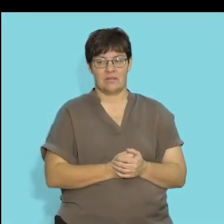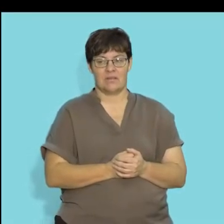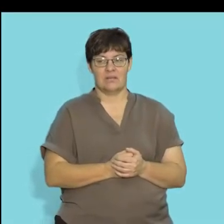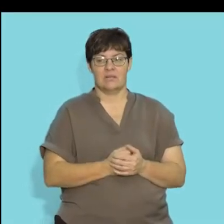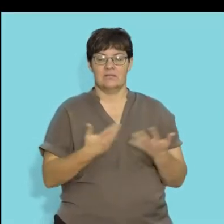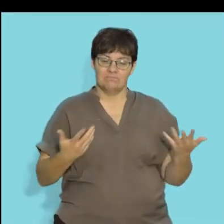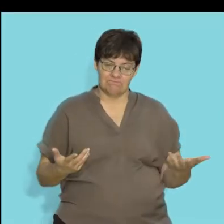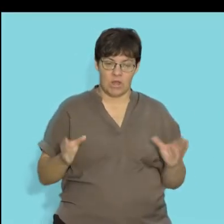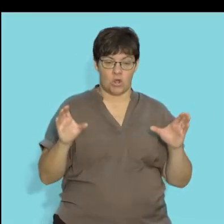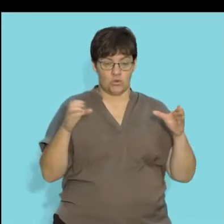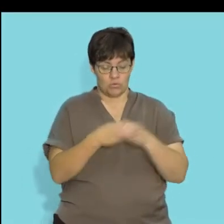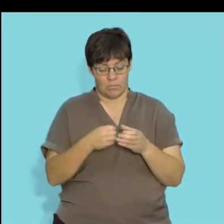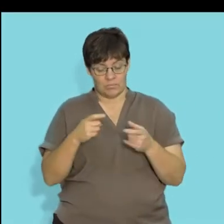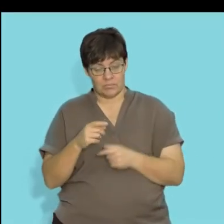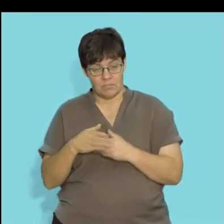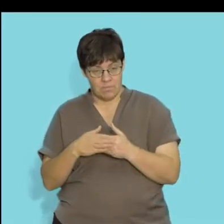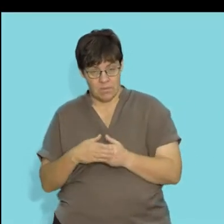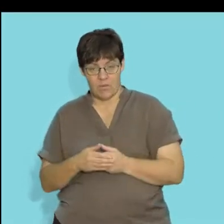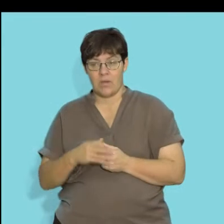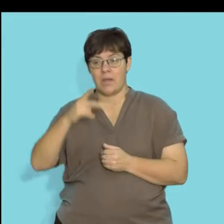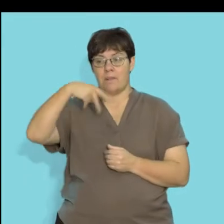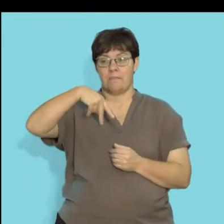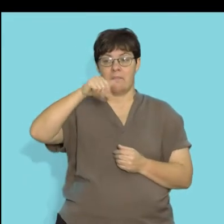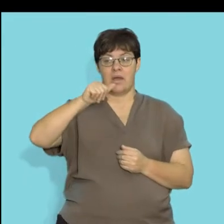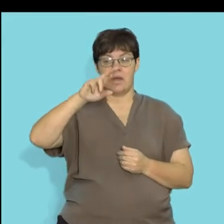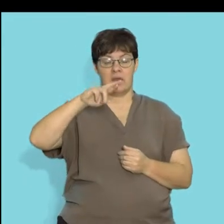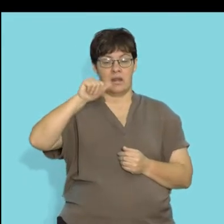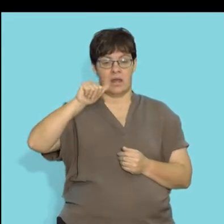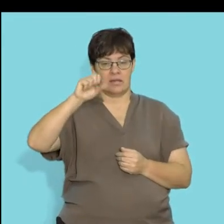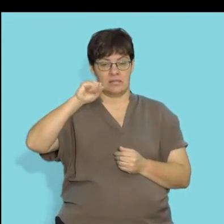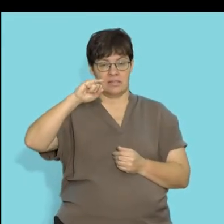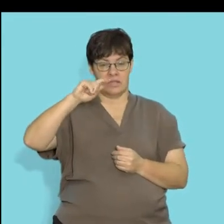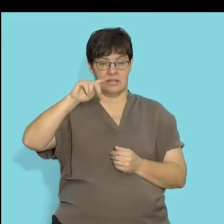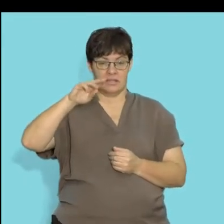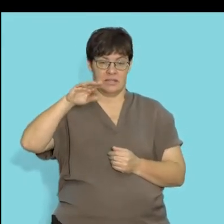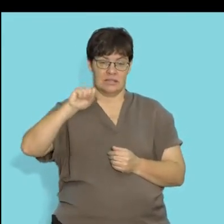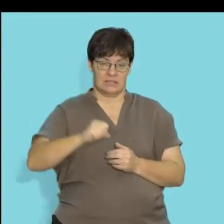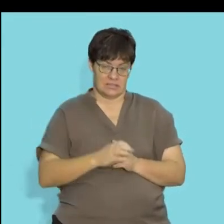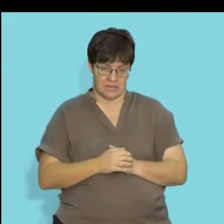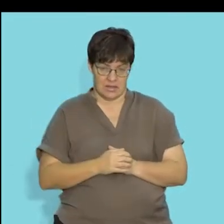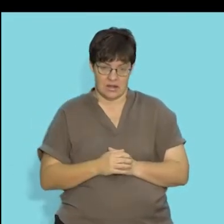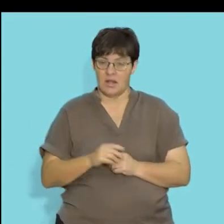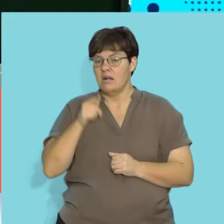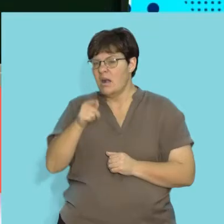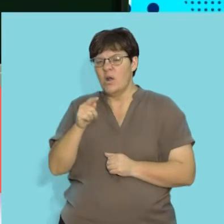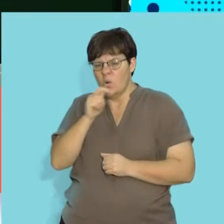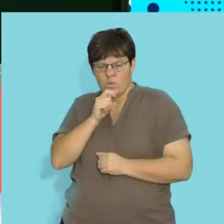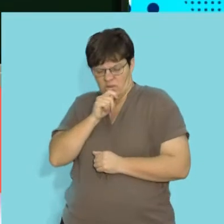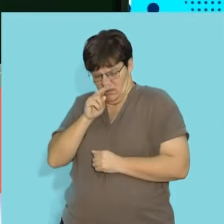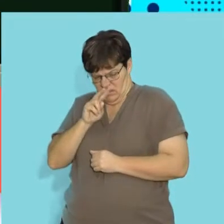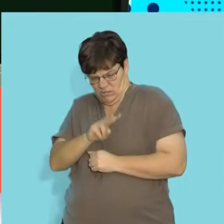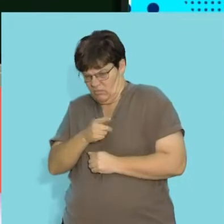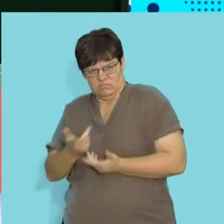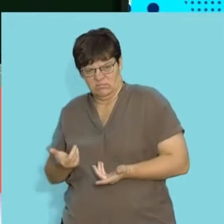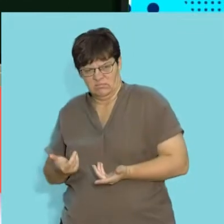Okay. Another group of consumers are called parasites. We often don't look at these as consumers,